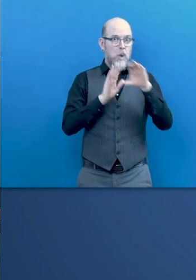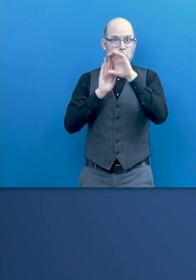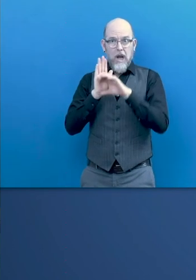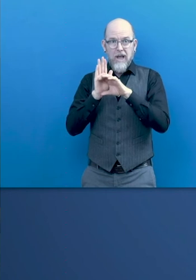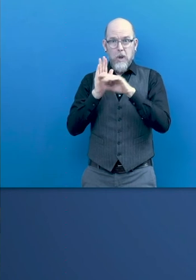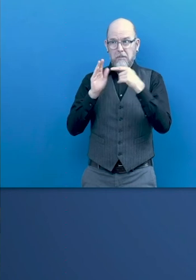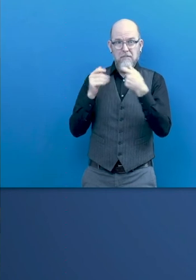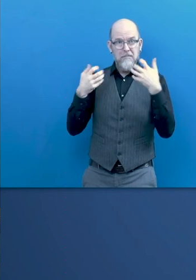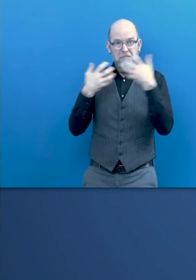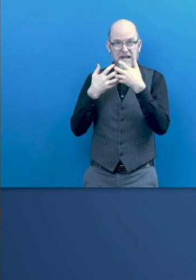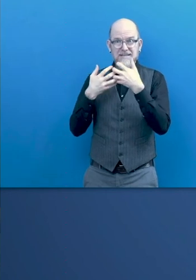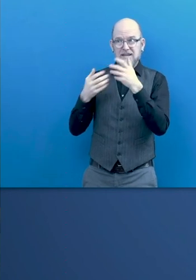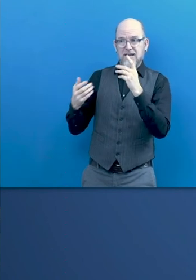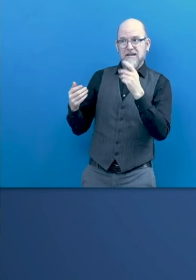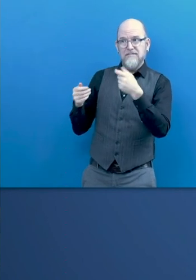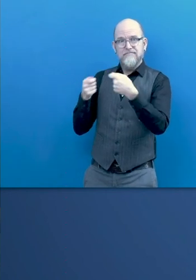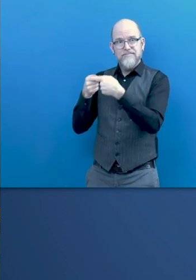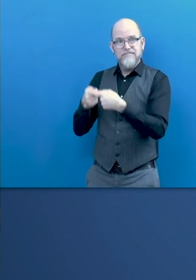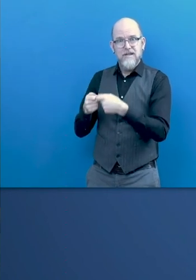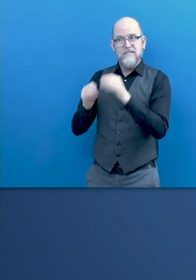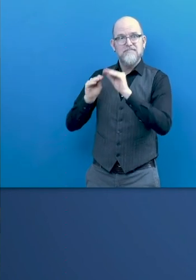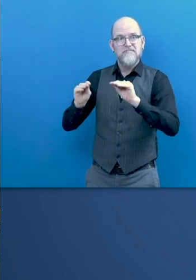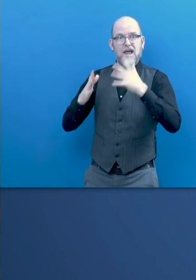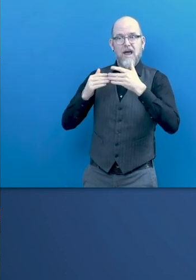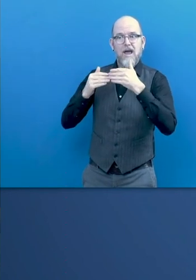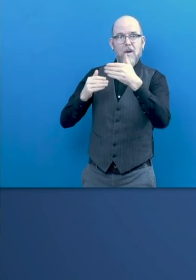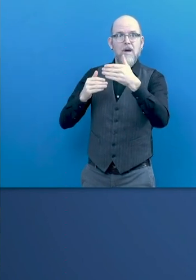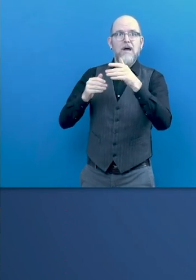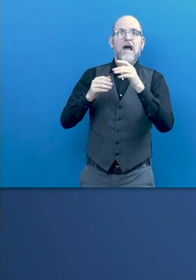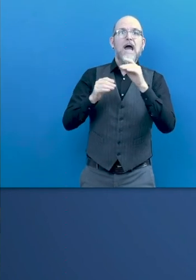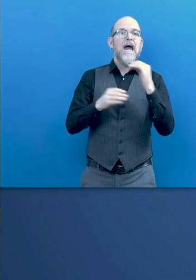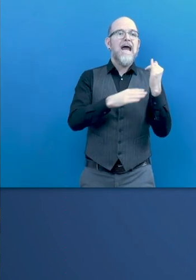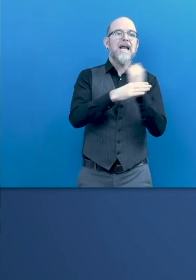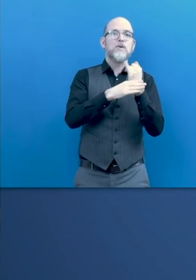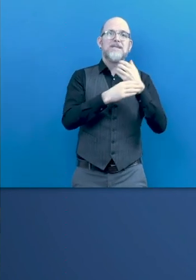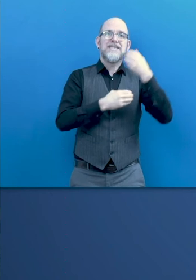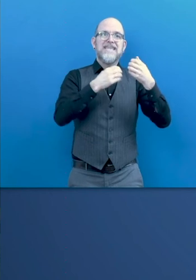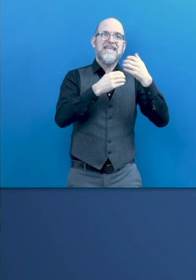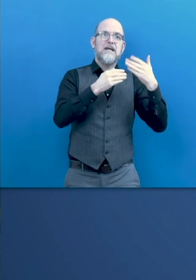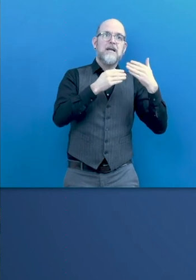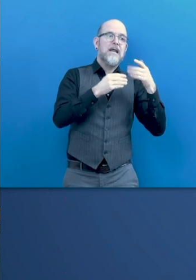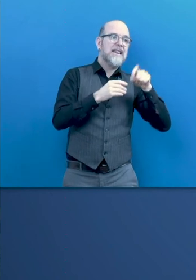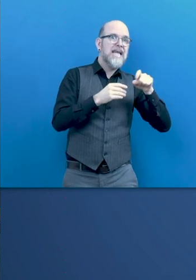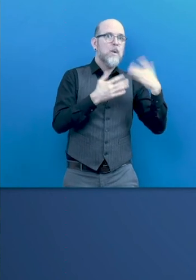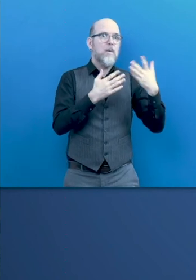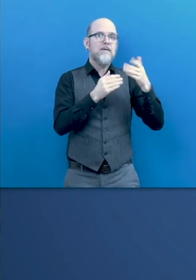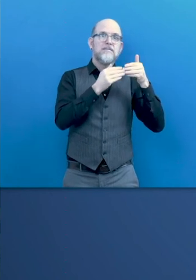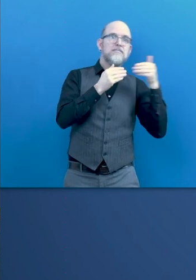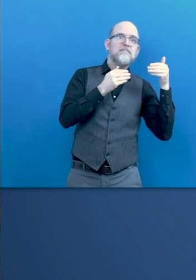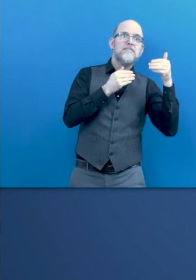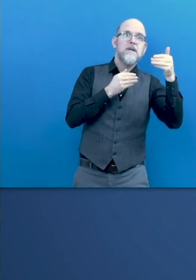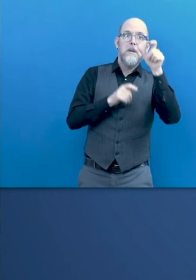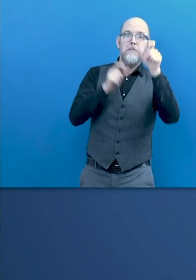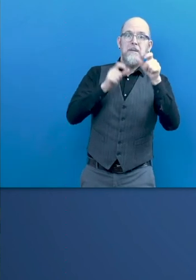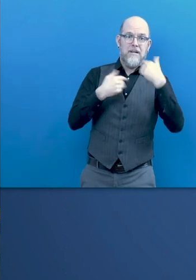people are not fortune tellers, but I think we really need our education systems to see what kind of technology is coming down the line, how can